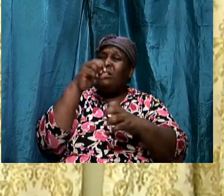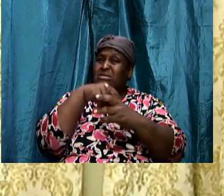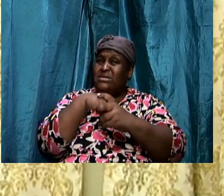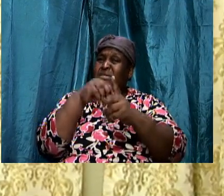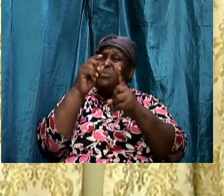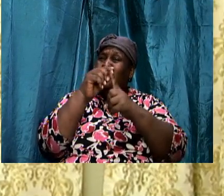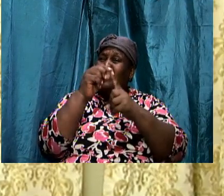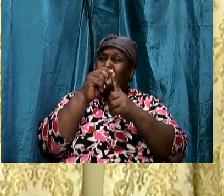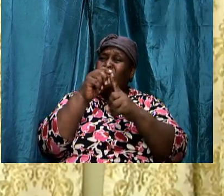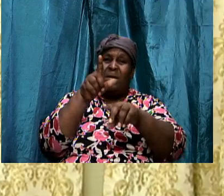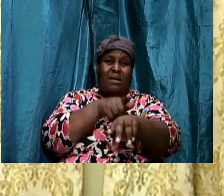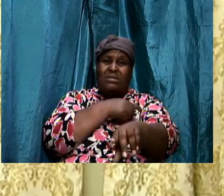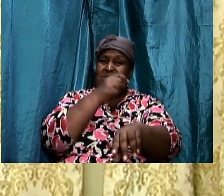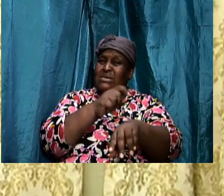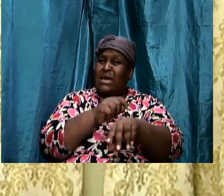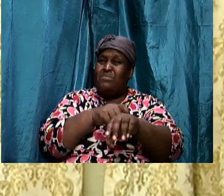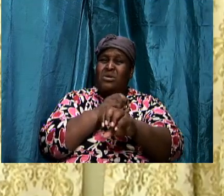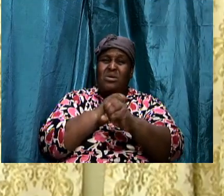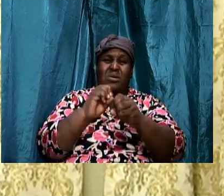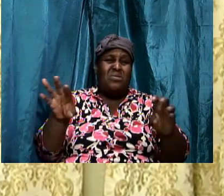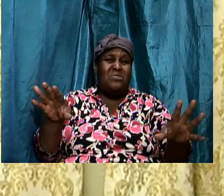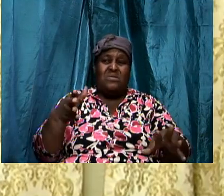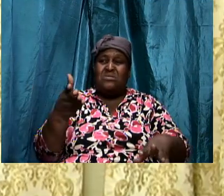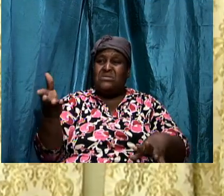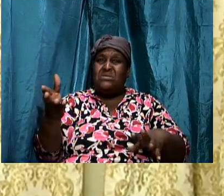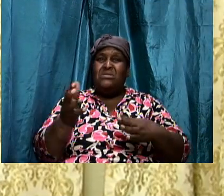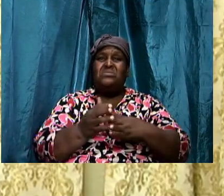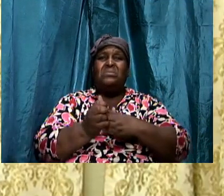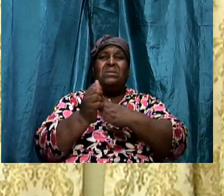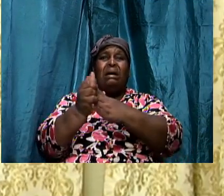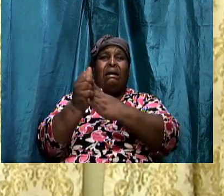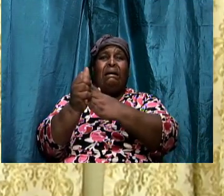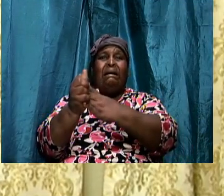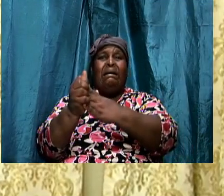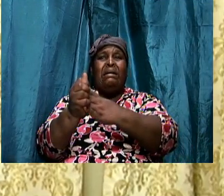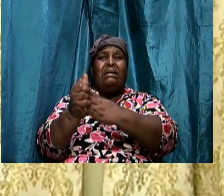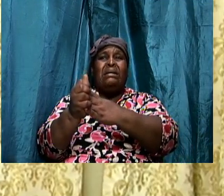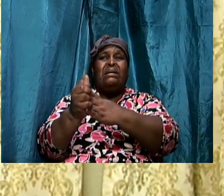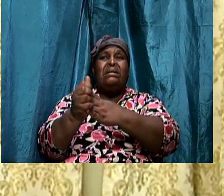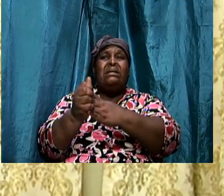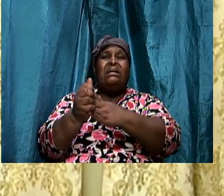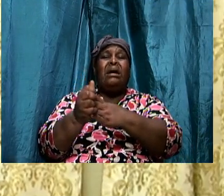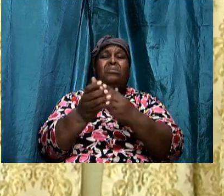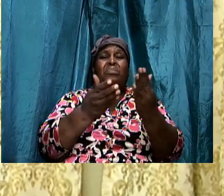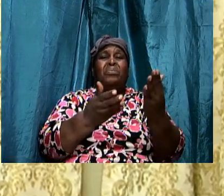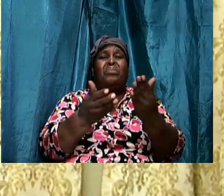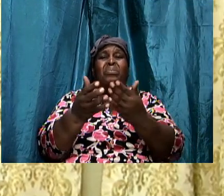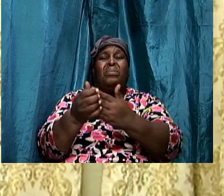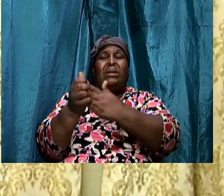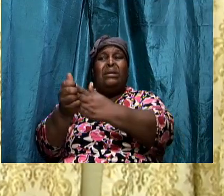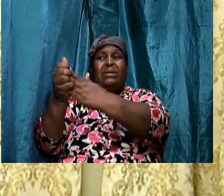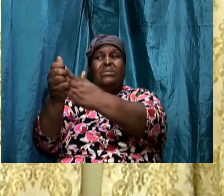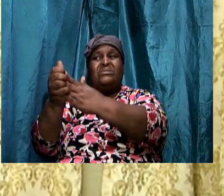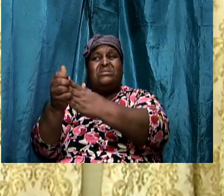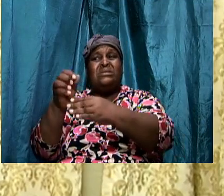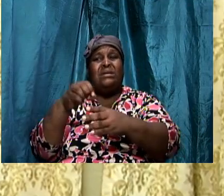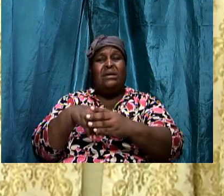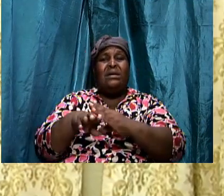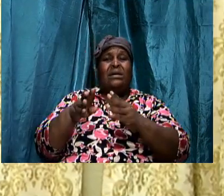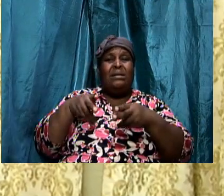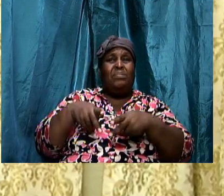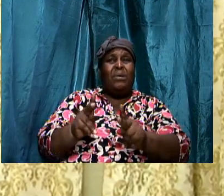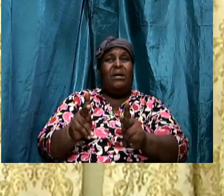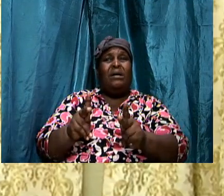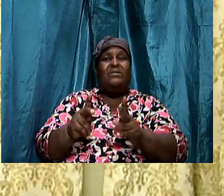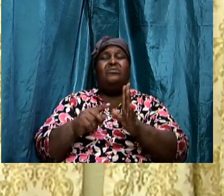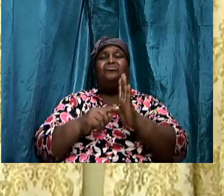and therefore nothing is there to guide us and to push us along a particular path and to show us and we